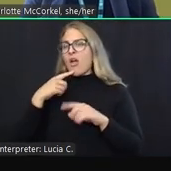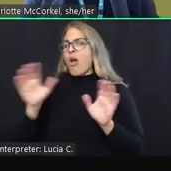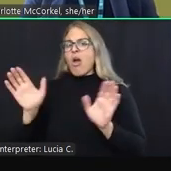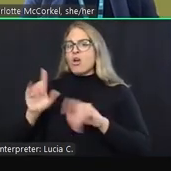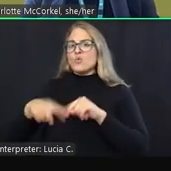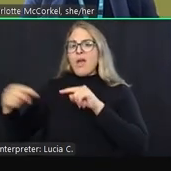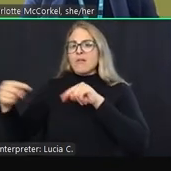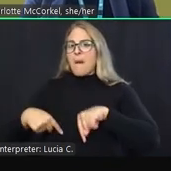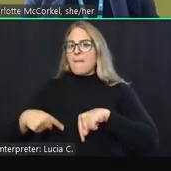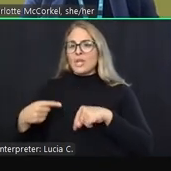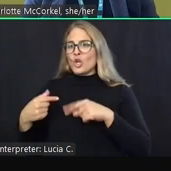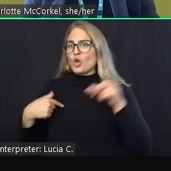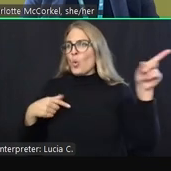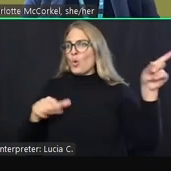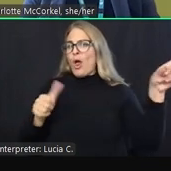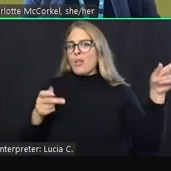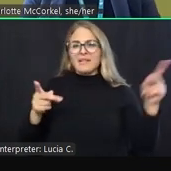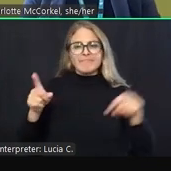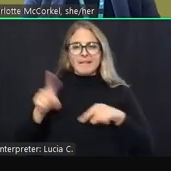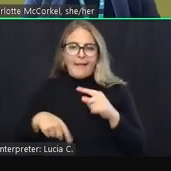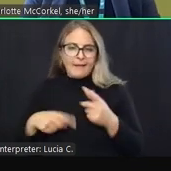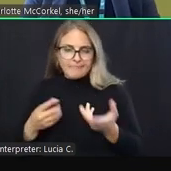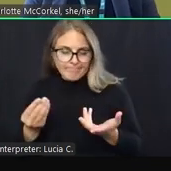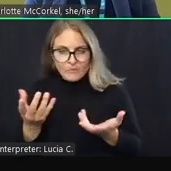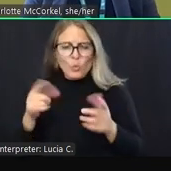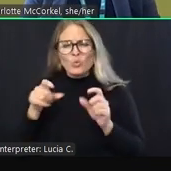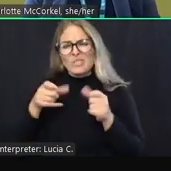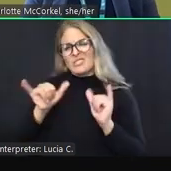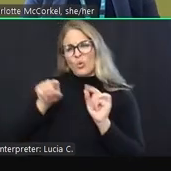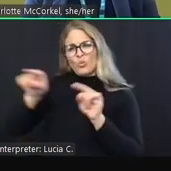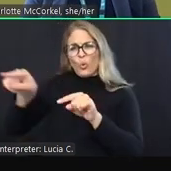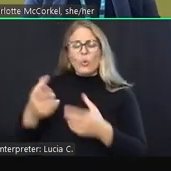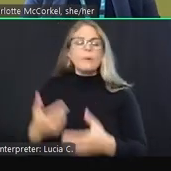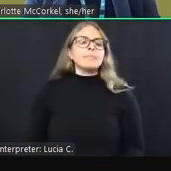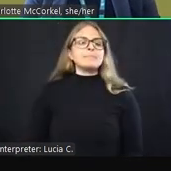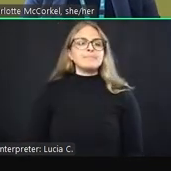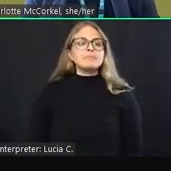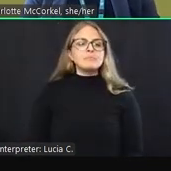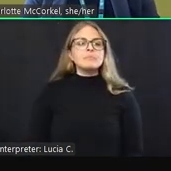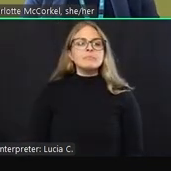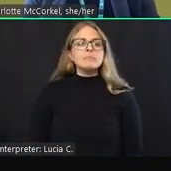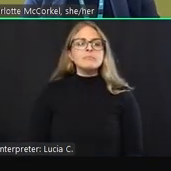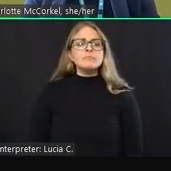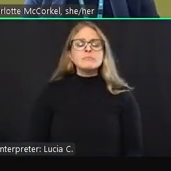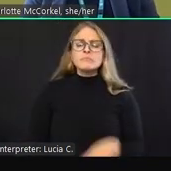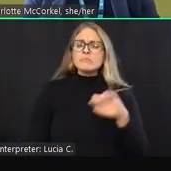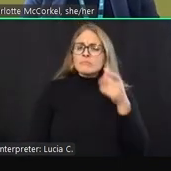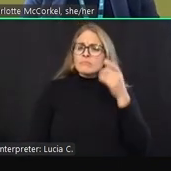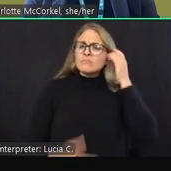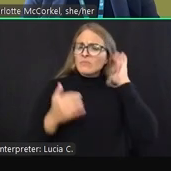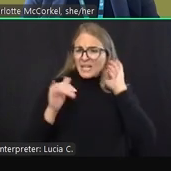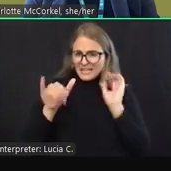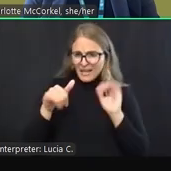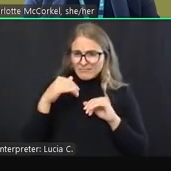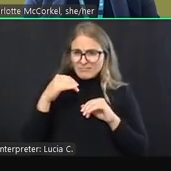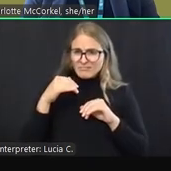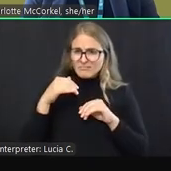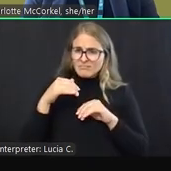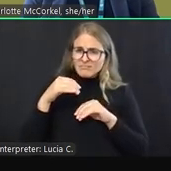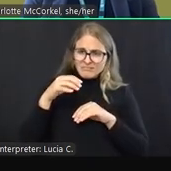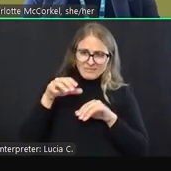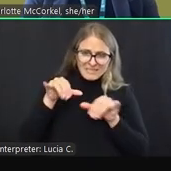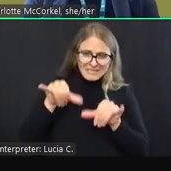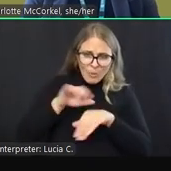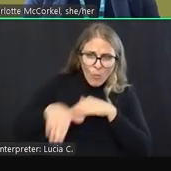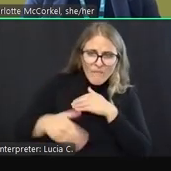comes in the doors. And then there's also curiosity about whether people can spend the night in this program, and it's